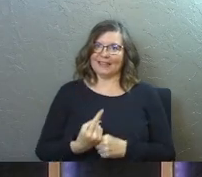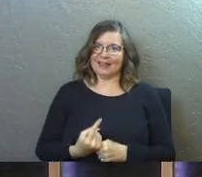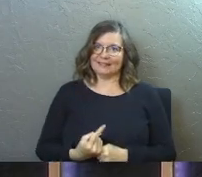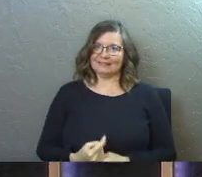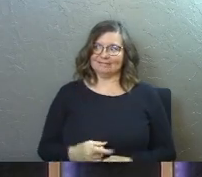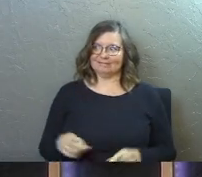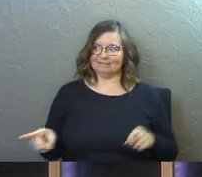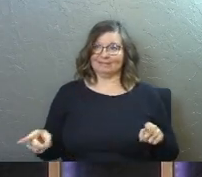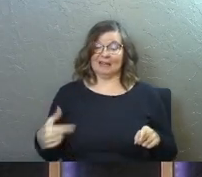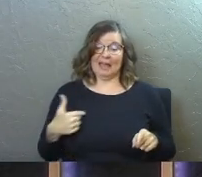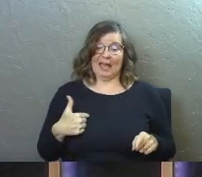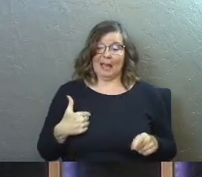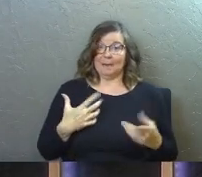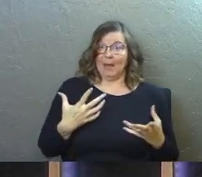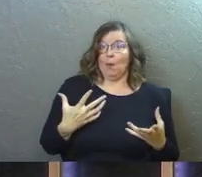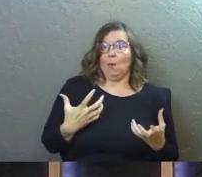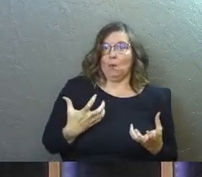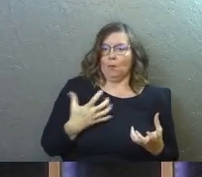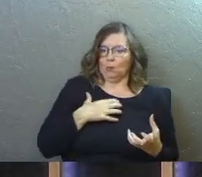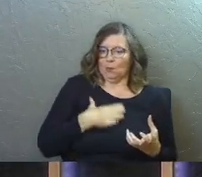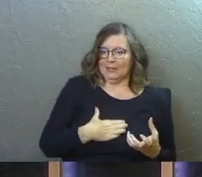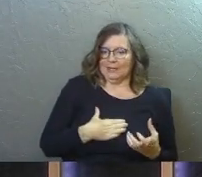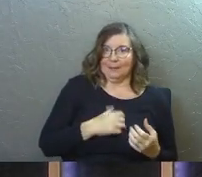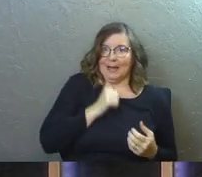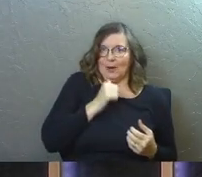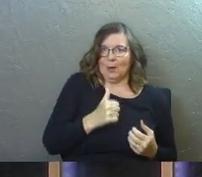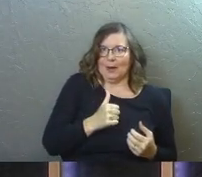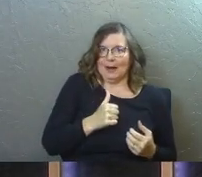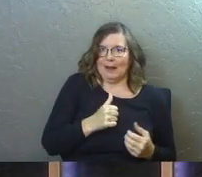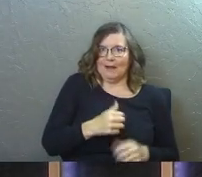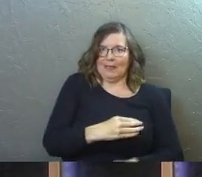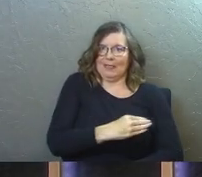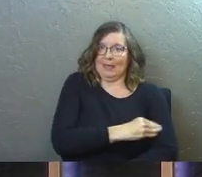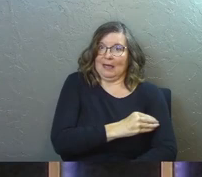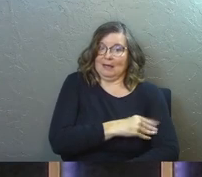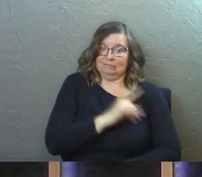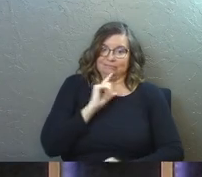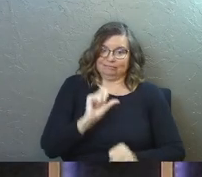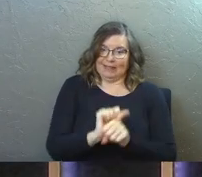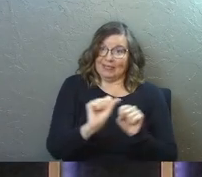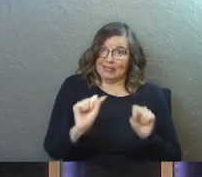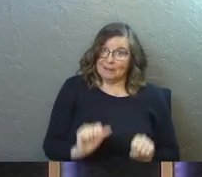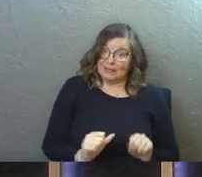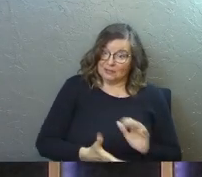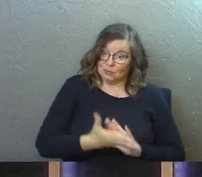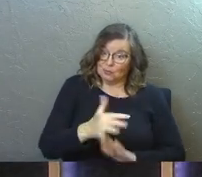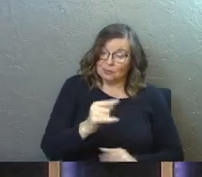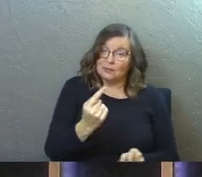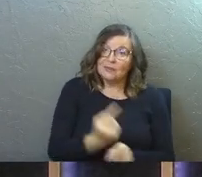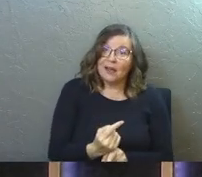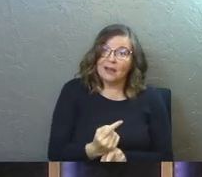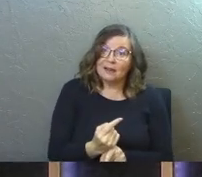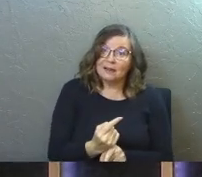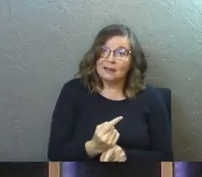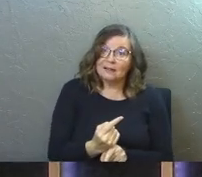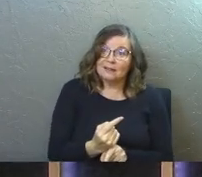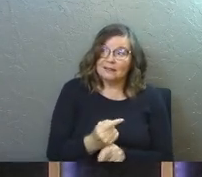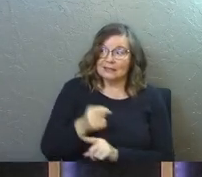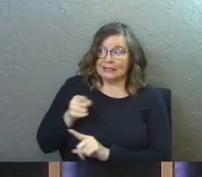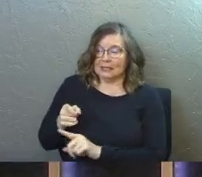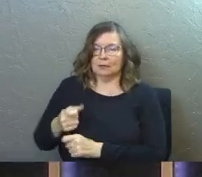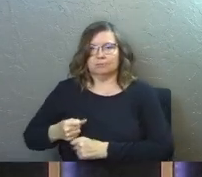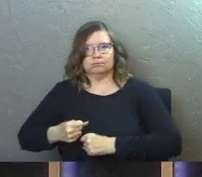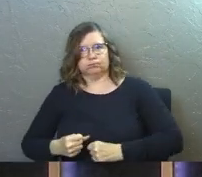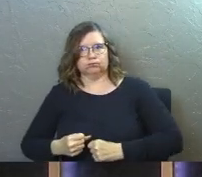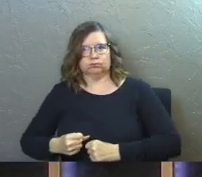day? See, I might wish it, but I don't have the ability to execute. Yes? He does much